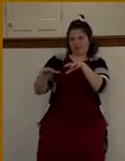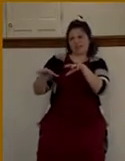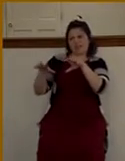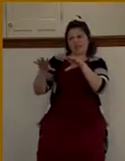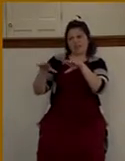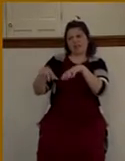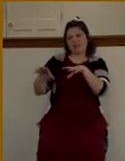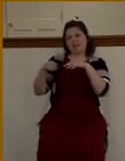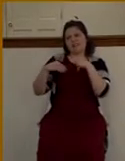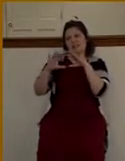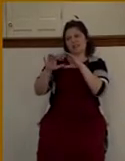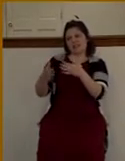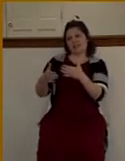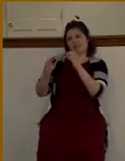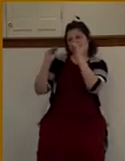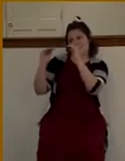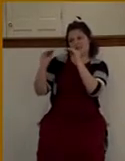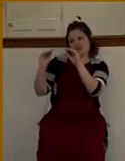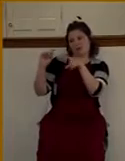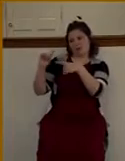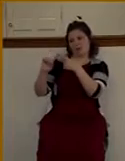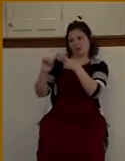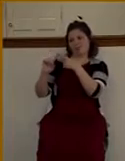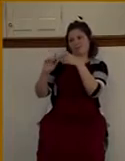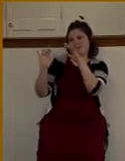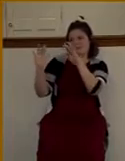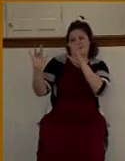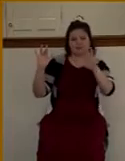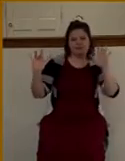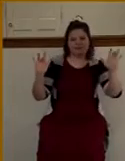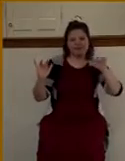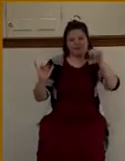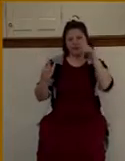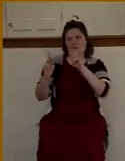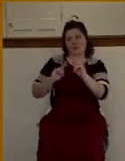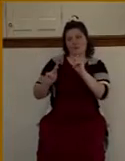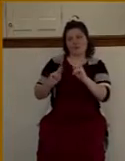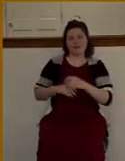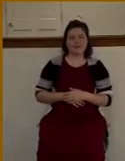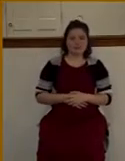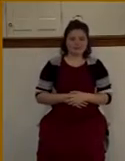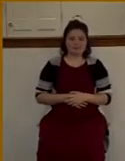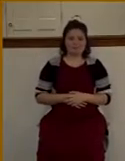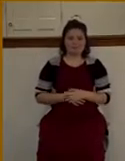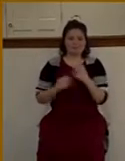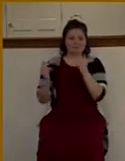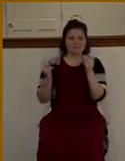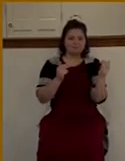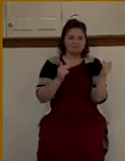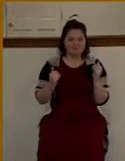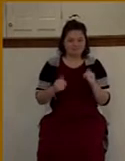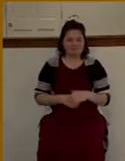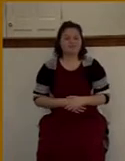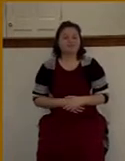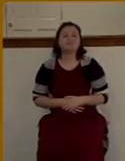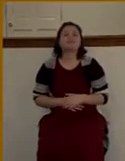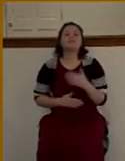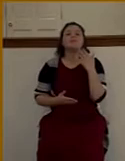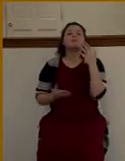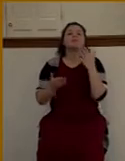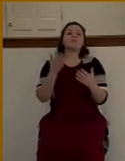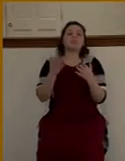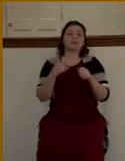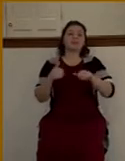And we need to teach you about evangelism here to help you out on this. But perhaps there's another possibility.